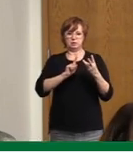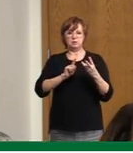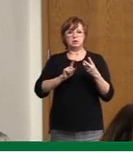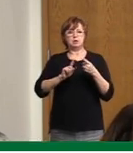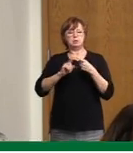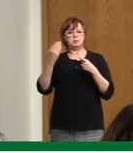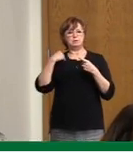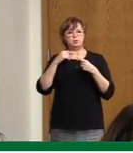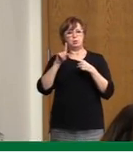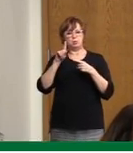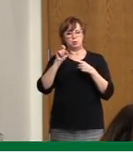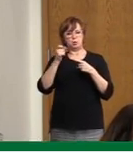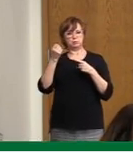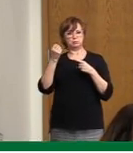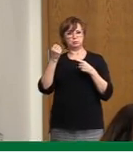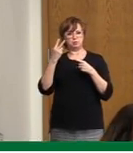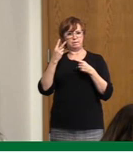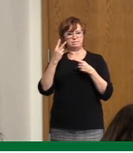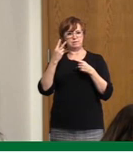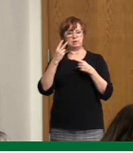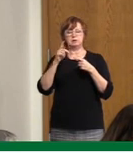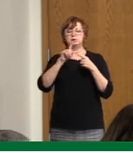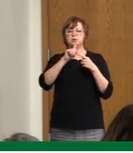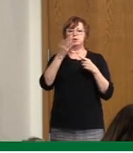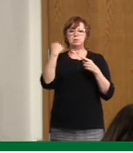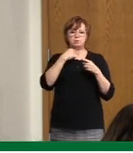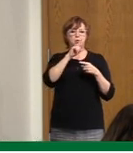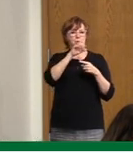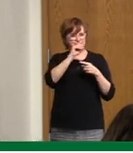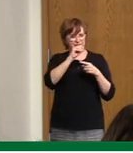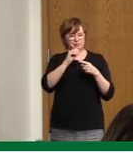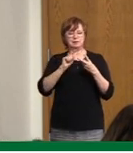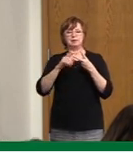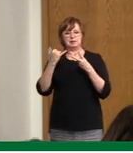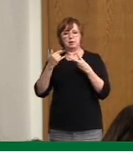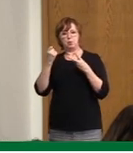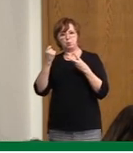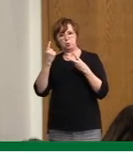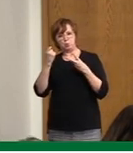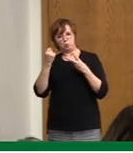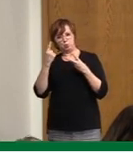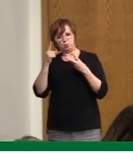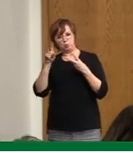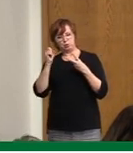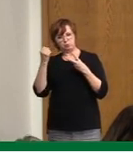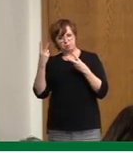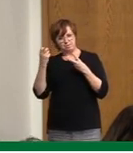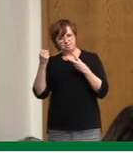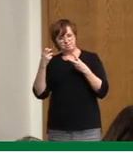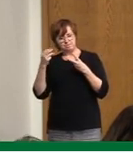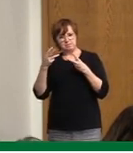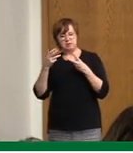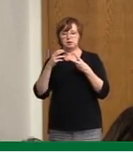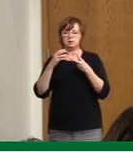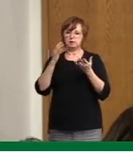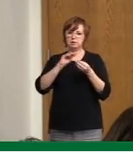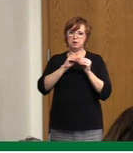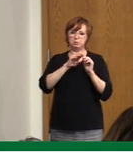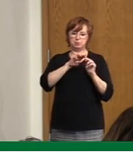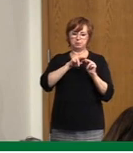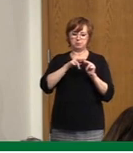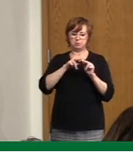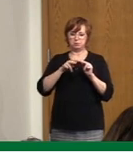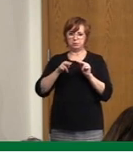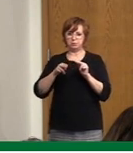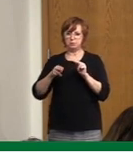112, and I'm really happy to announce that, you know, even for the high range of contacts, many of them